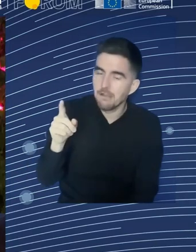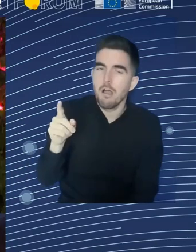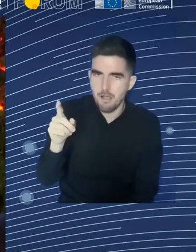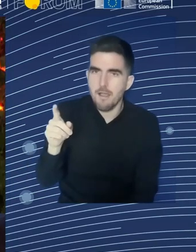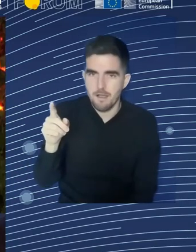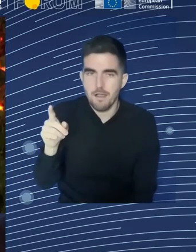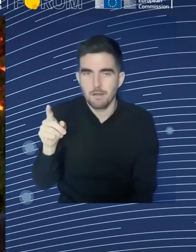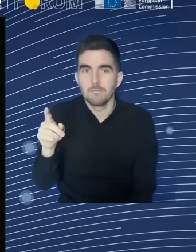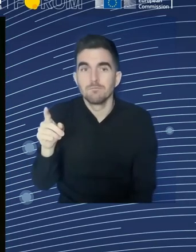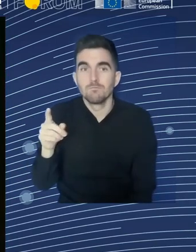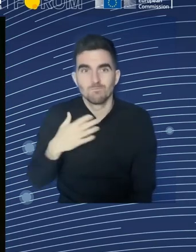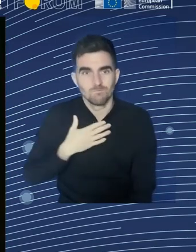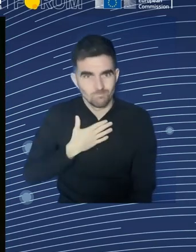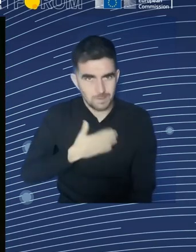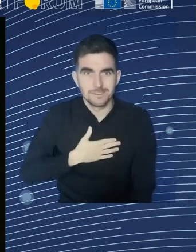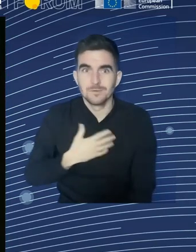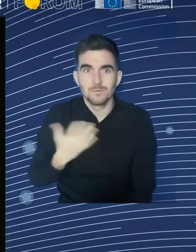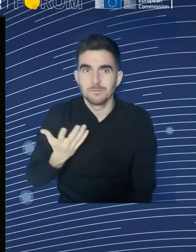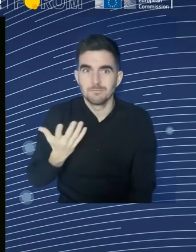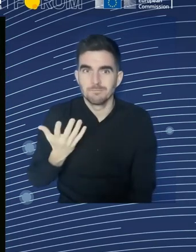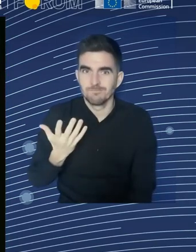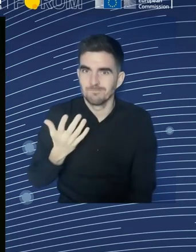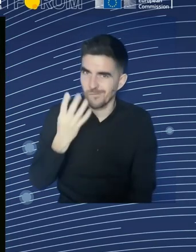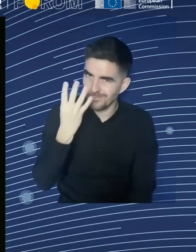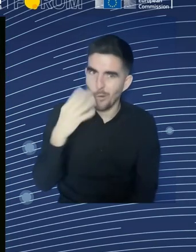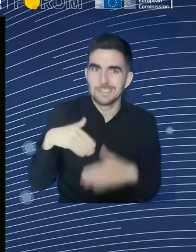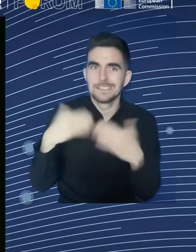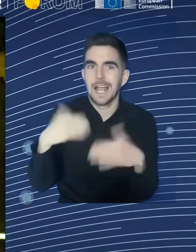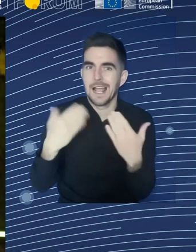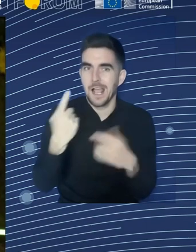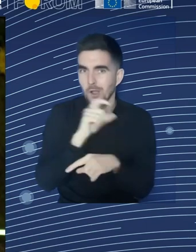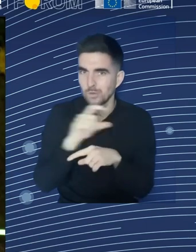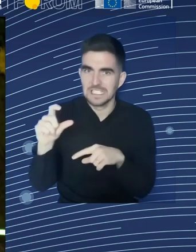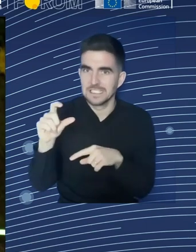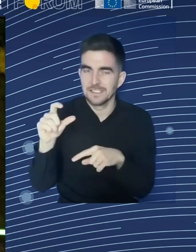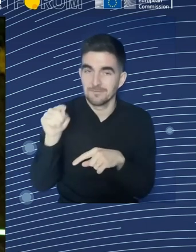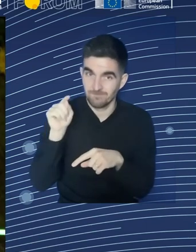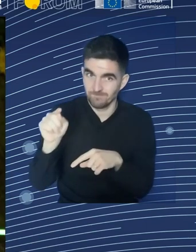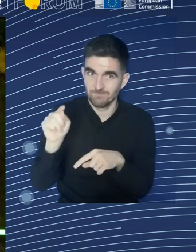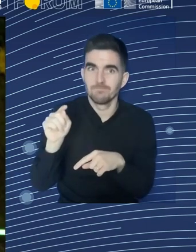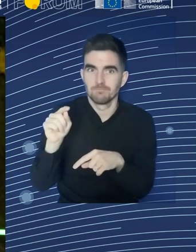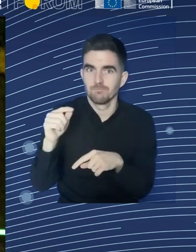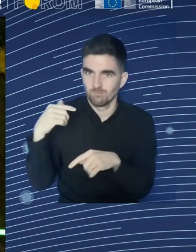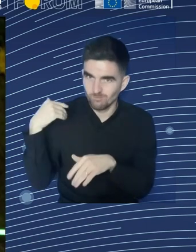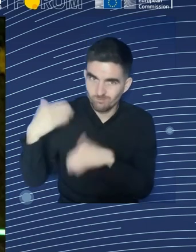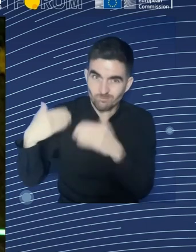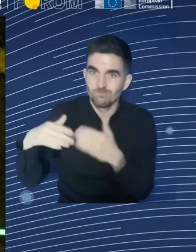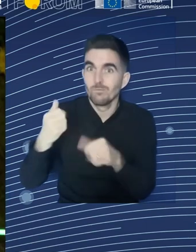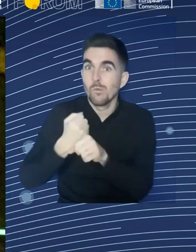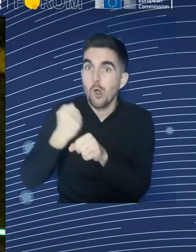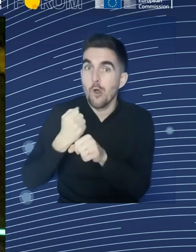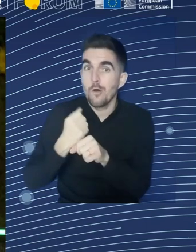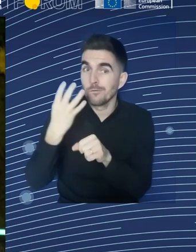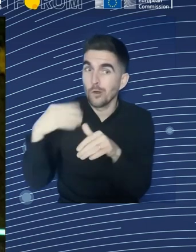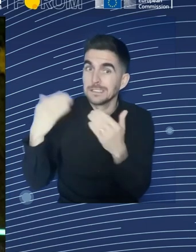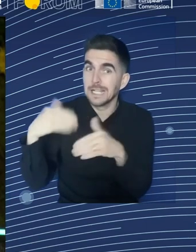Yes, Kenneth. Yeah, I just think that there is a little bit of a paradox here as well, I think, because we are talking about, you know,